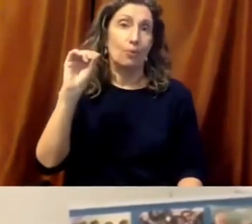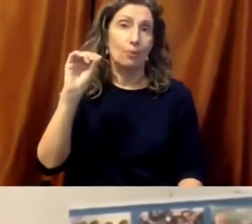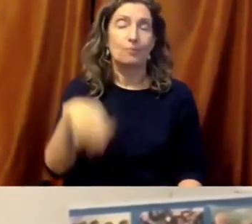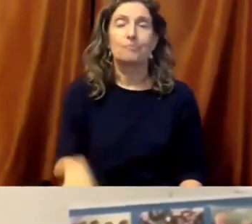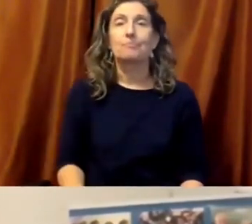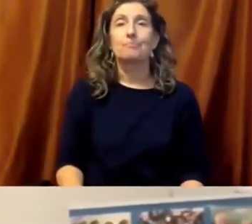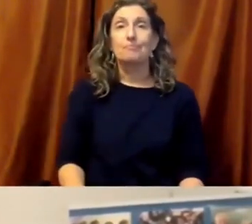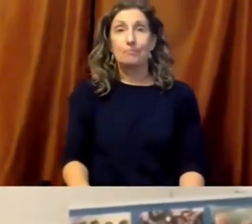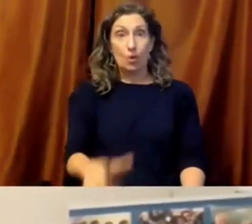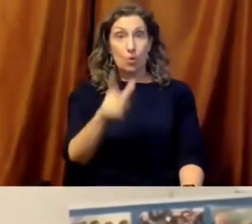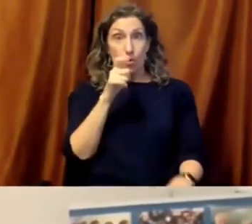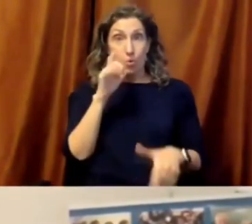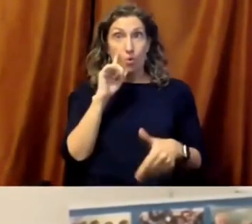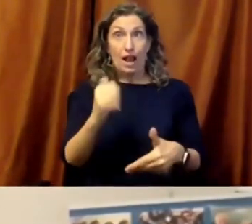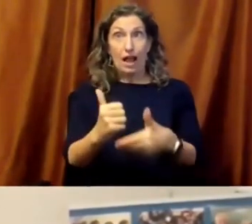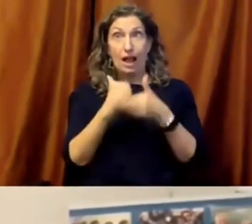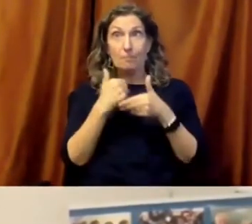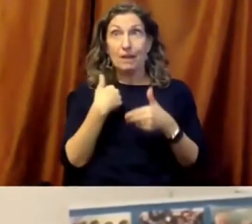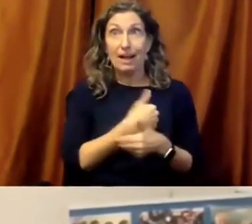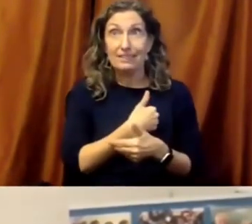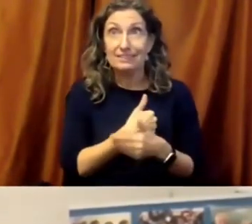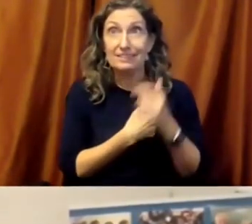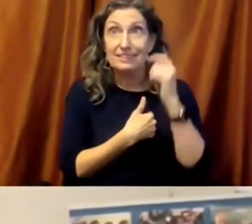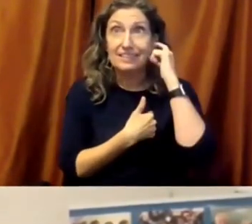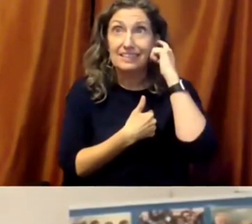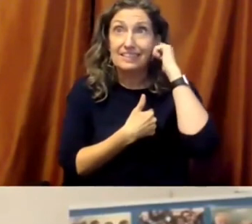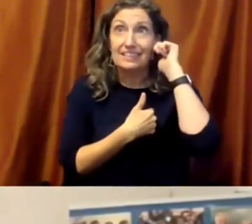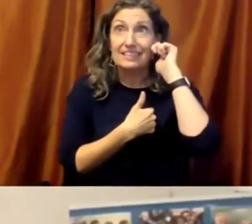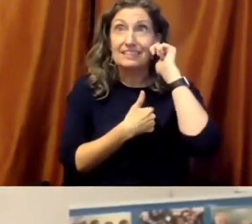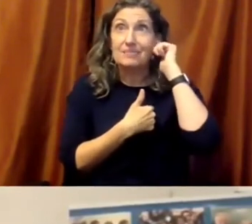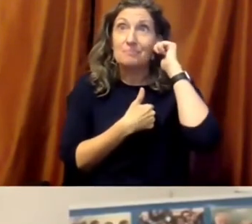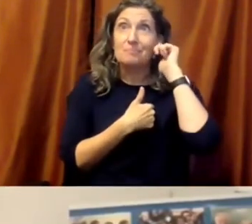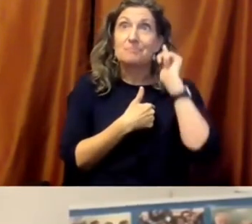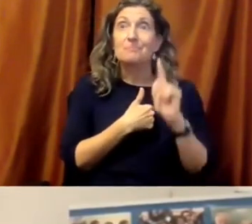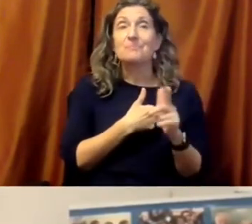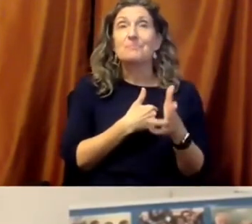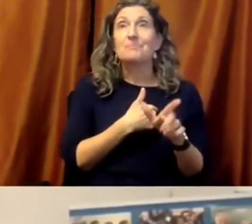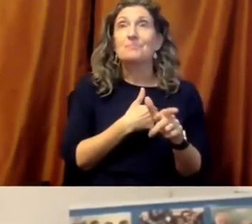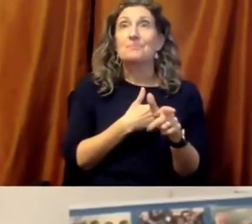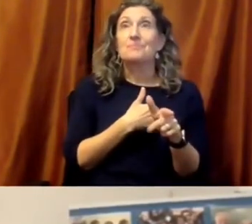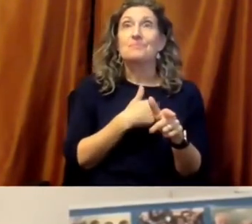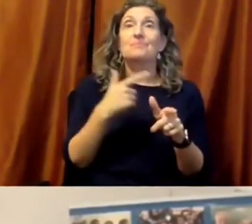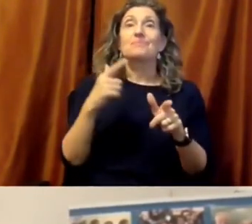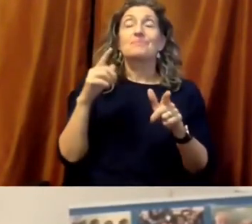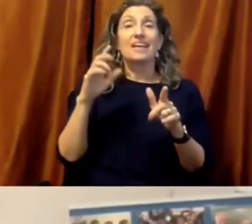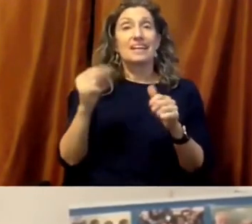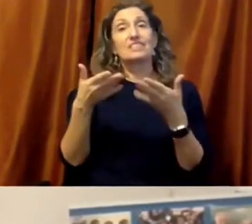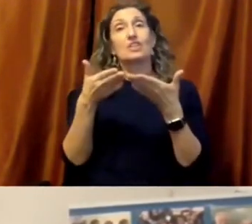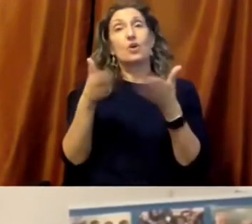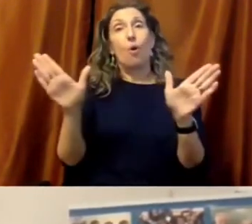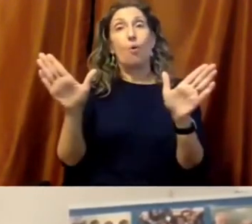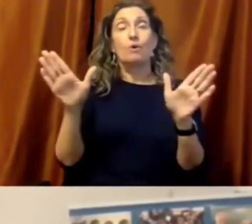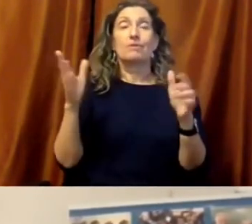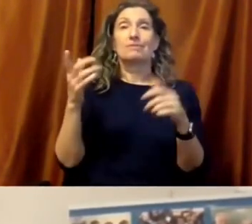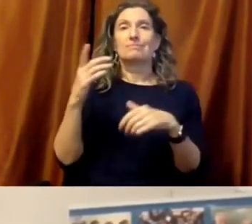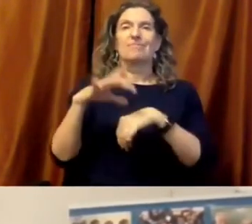next phase is the Global General Secretary of Education International, which is truly one of the